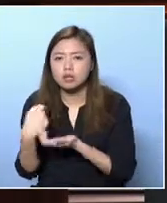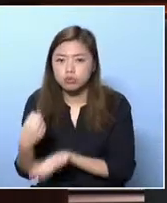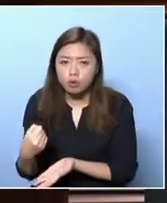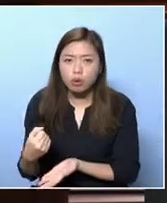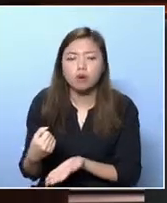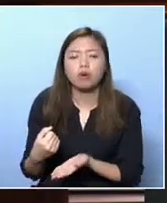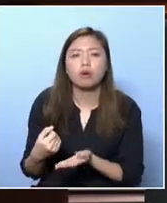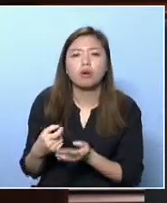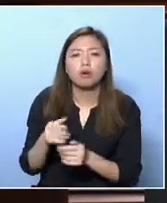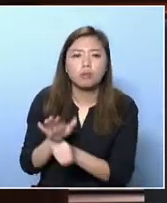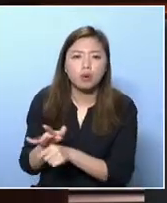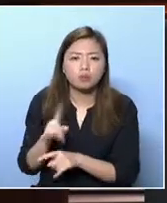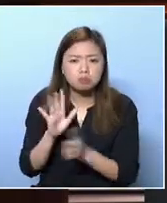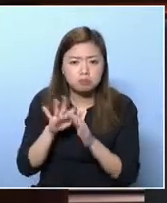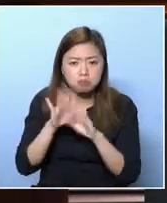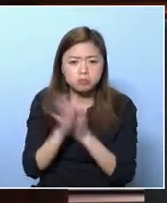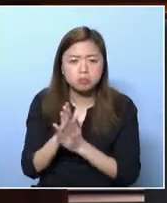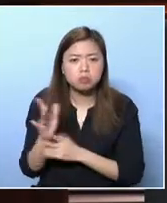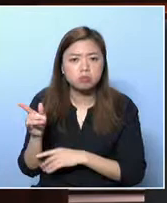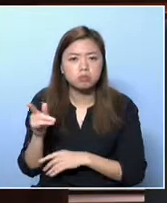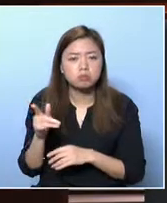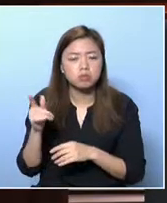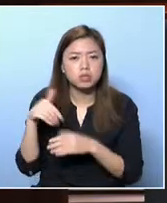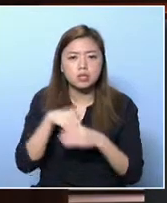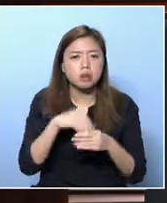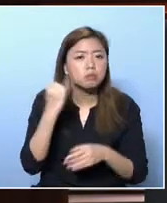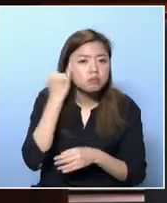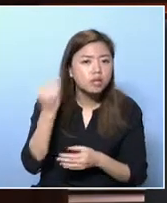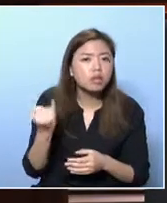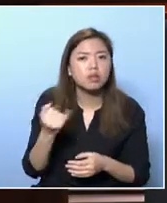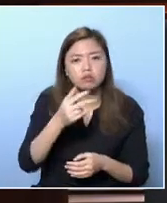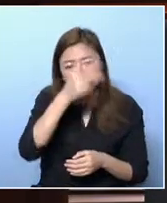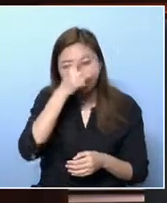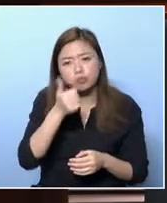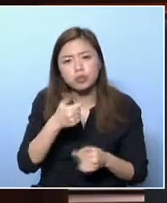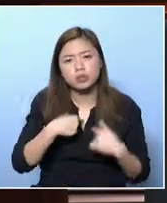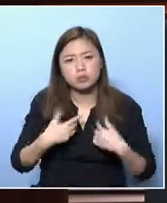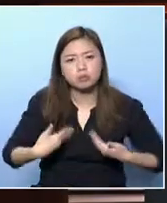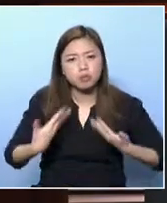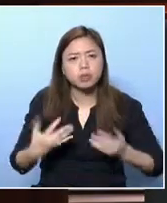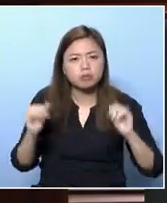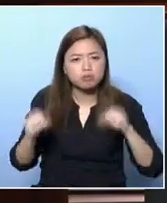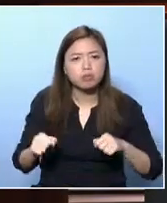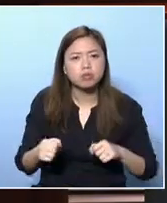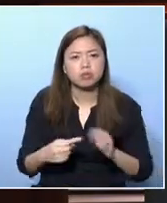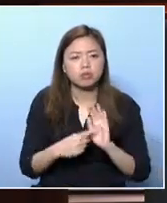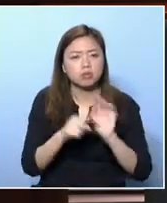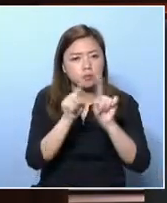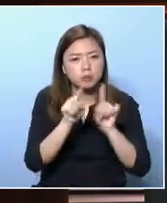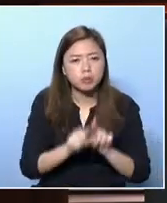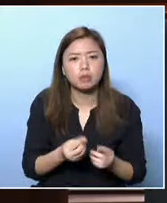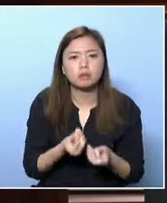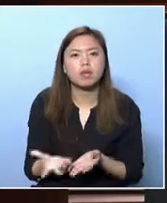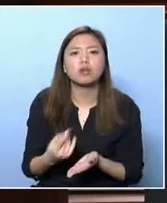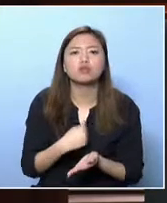services. All government departments should have performance indicators and performance pledges in order to provide services to